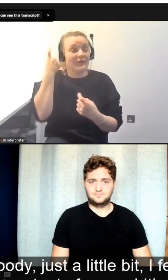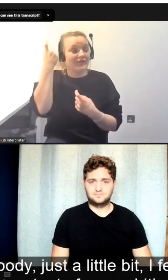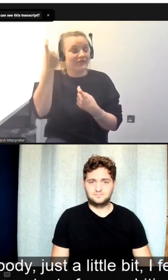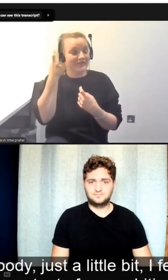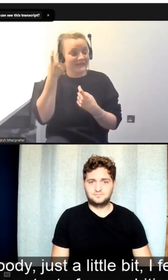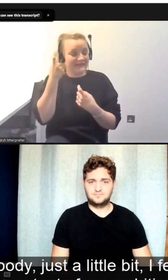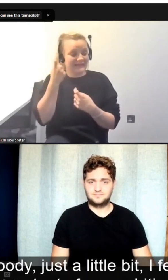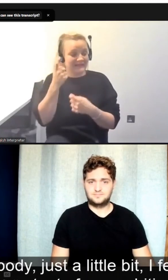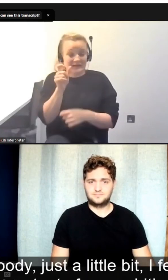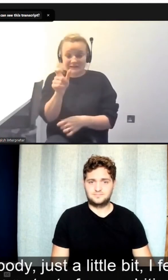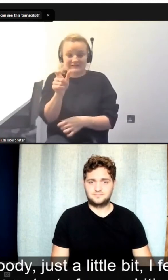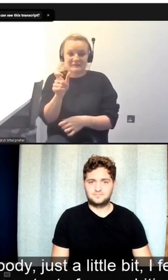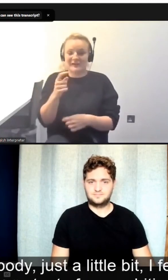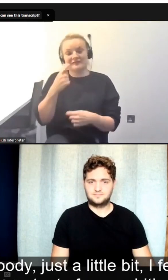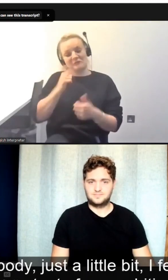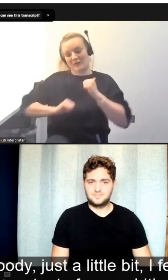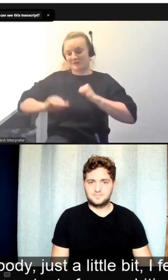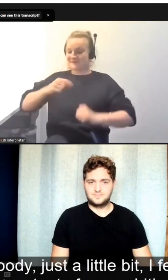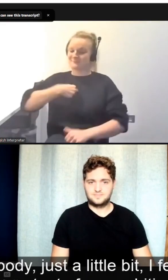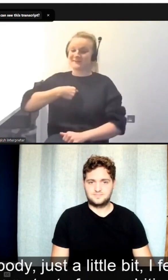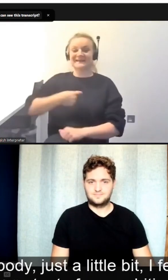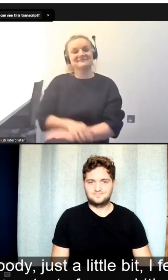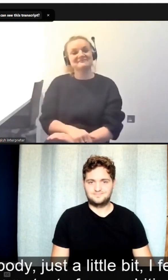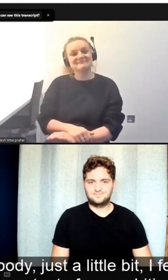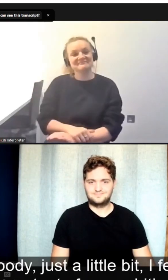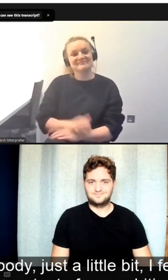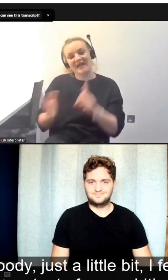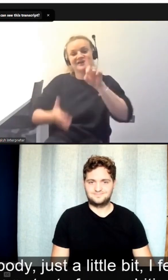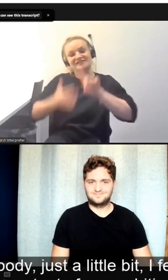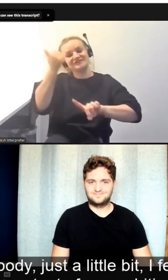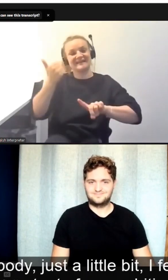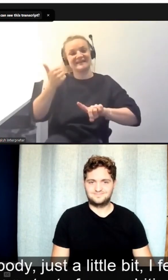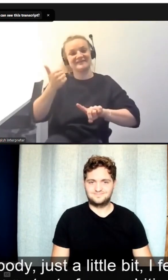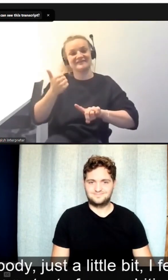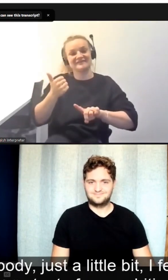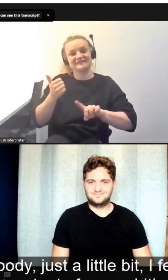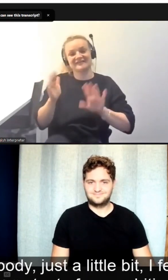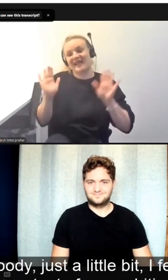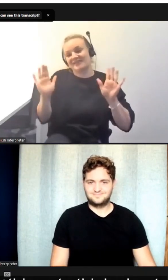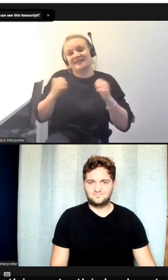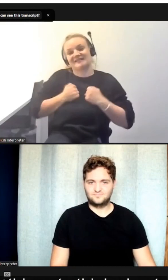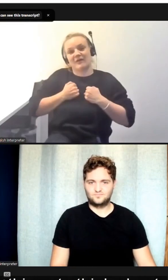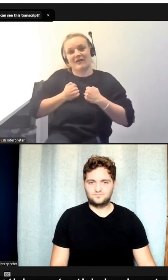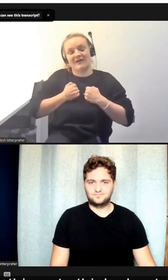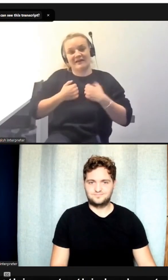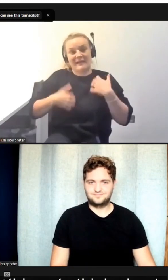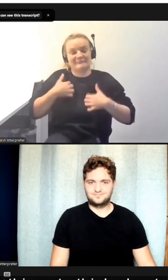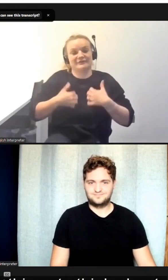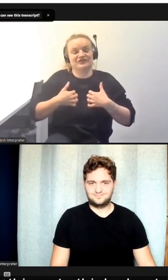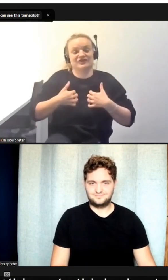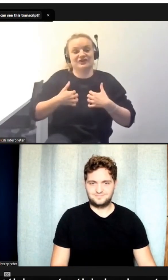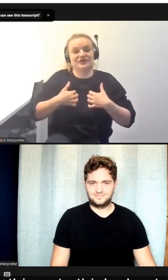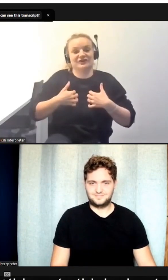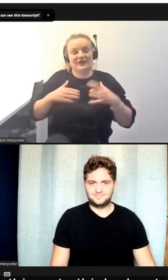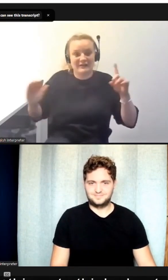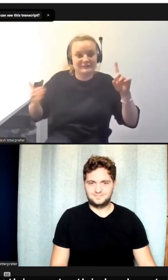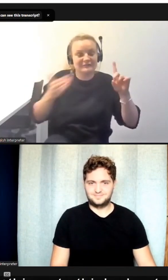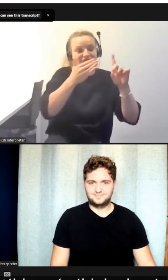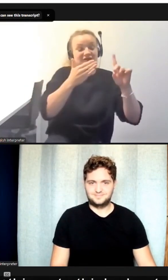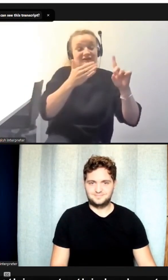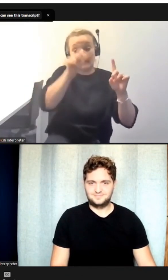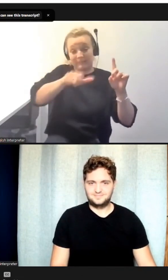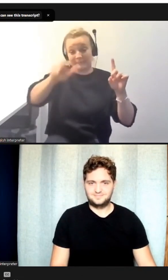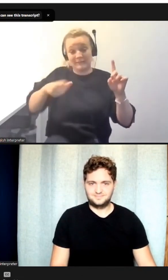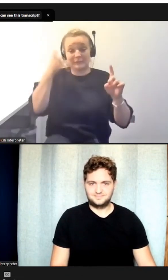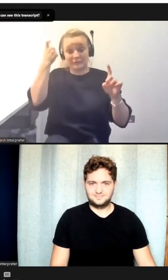just a little bit, I'll feel, well, well done me, you know. That's the extent of my ambition, just to give people some things to think about.